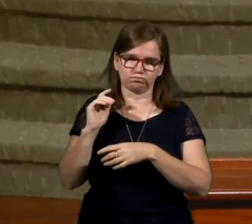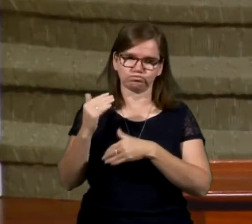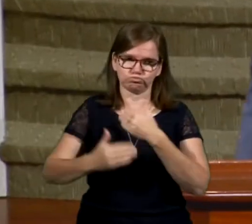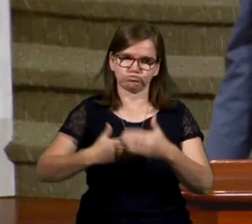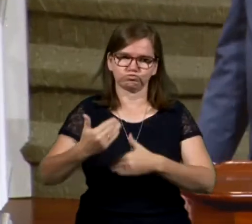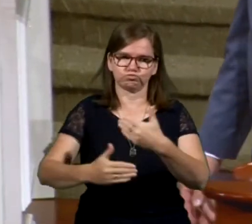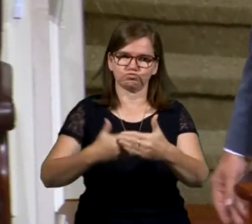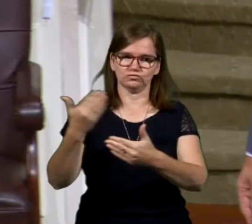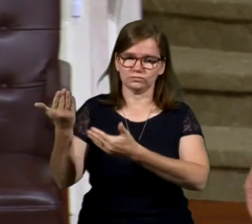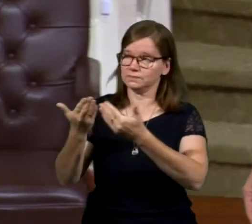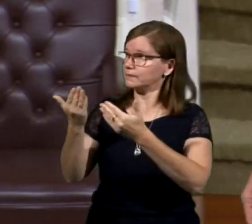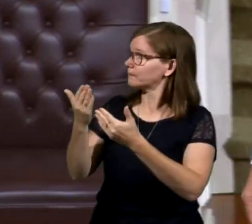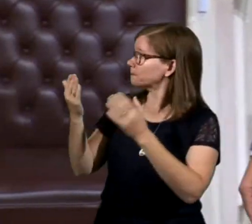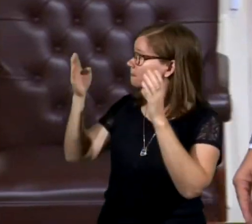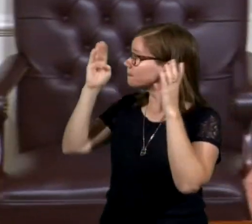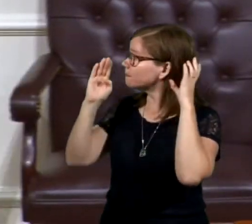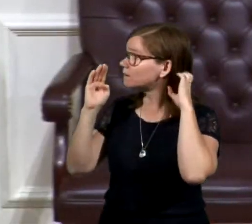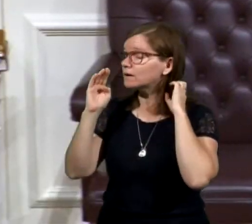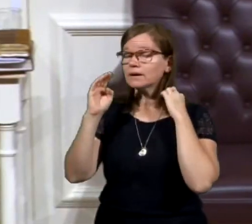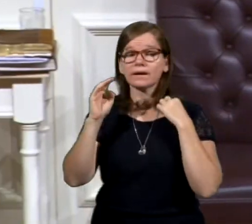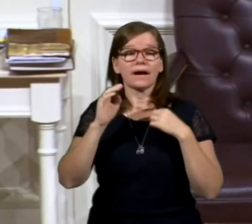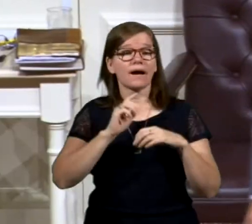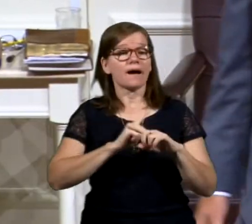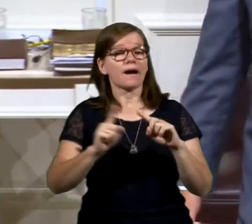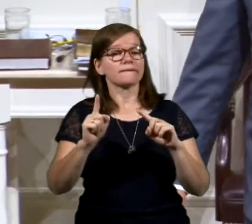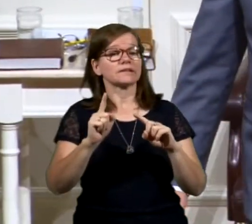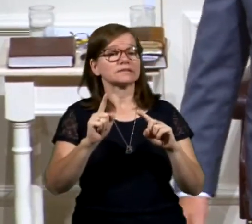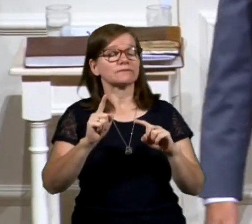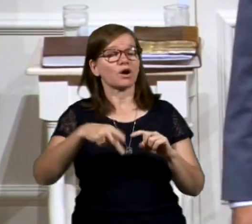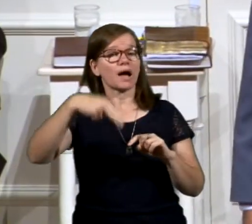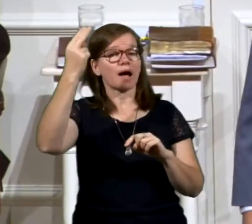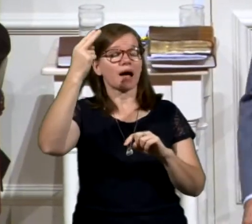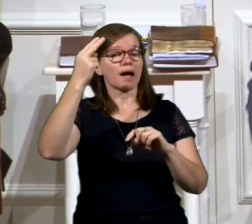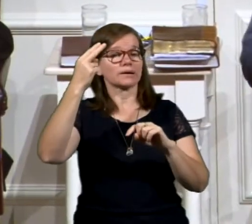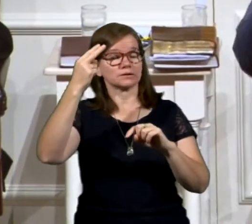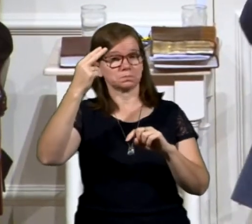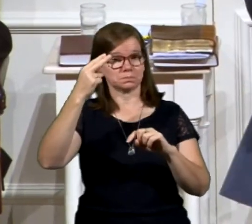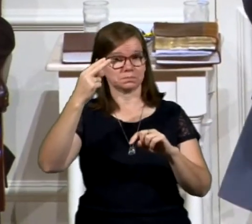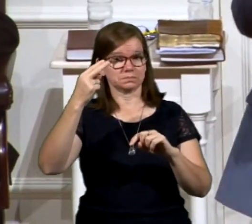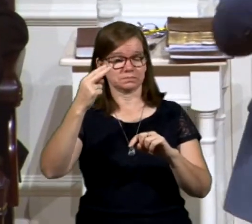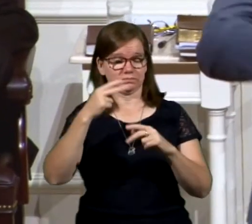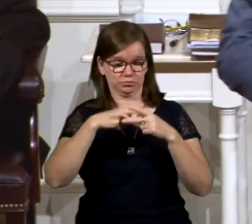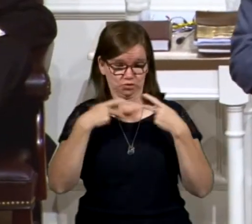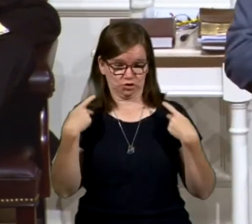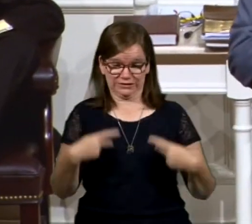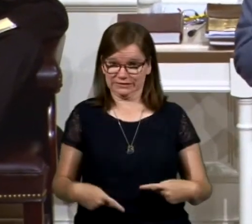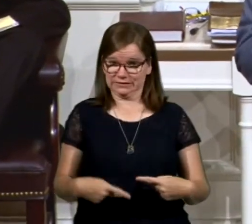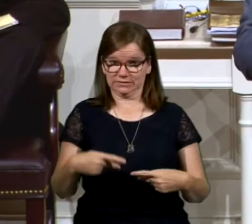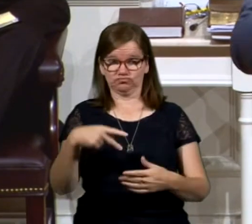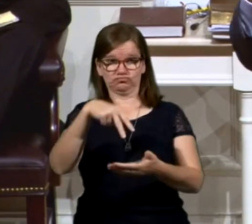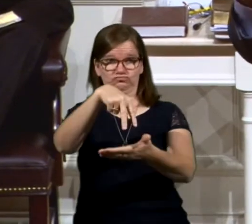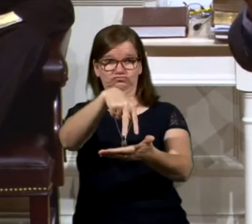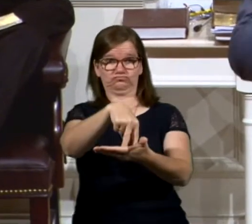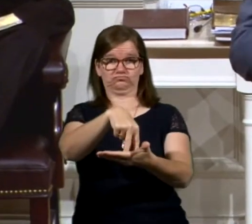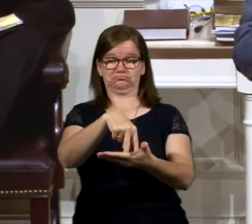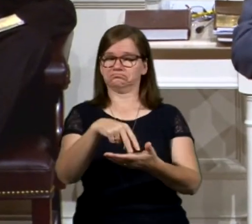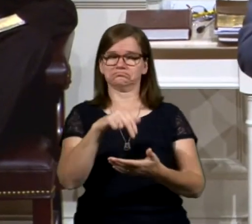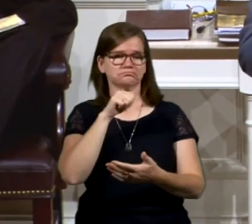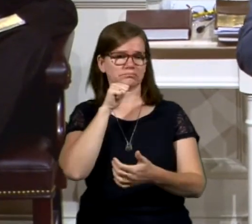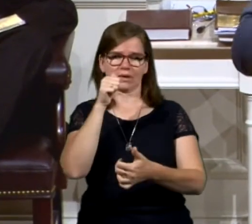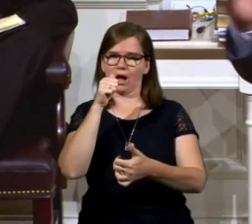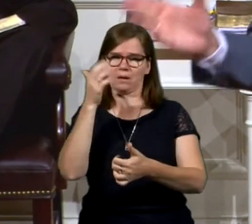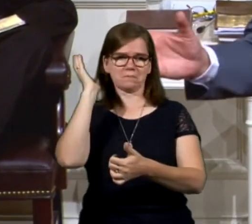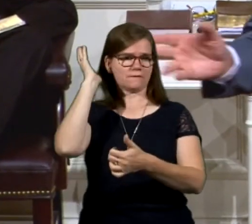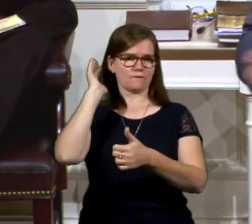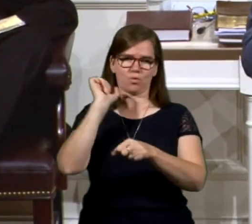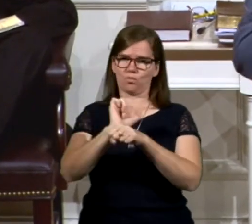years. He has a different high priest. The high priest that he is standing in front is not someone that he served under.